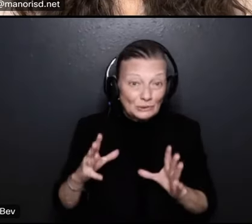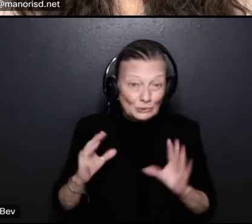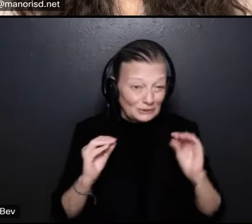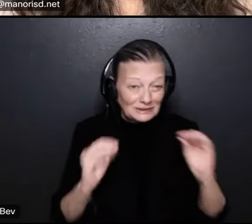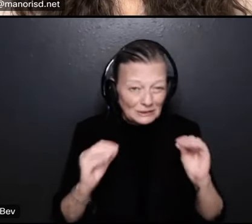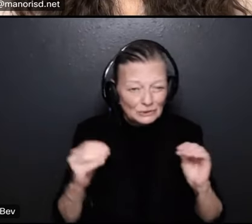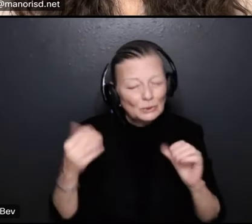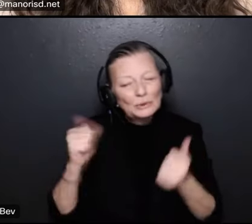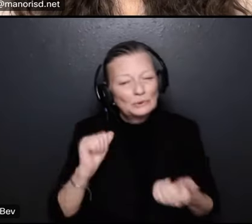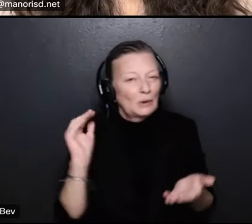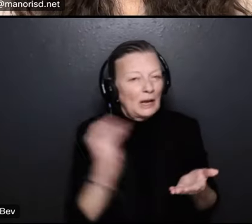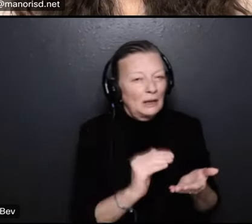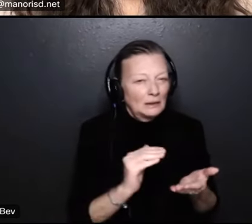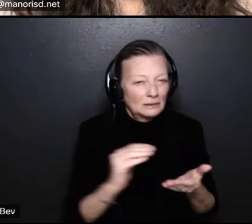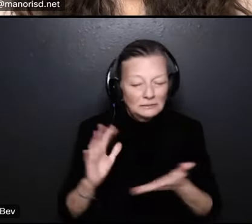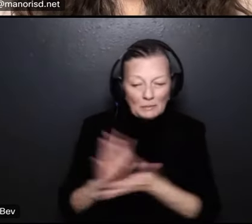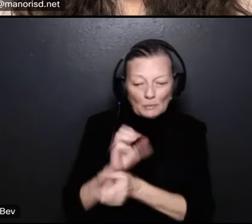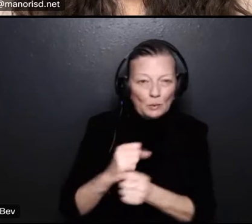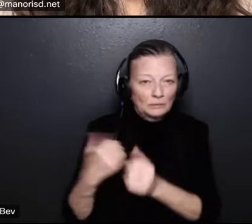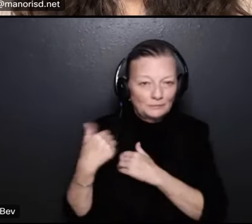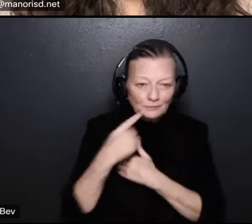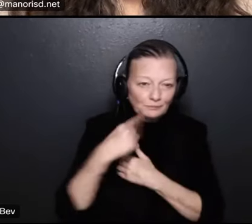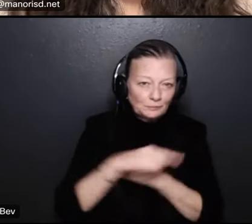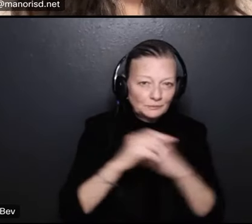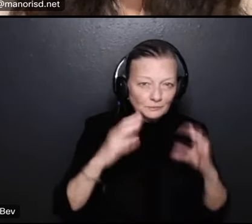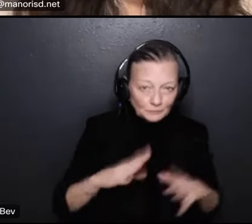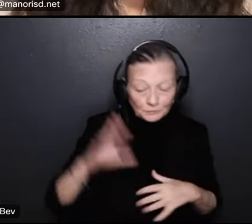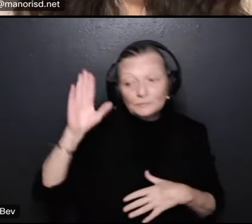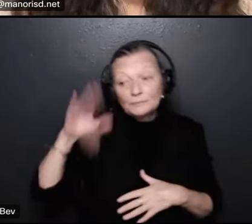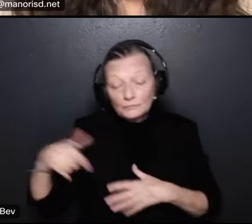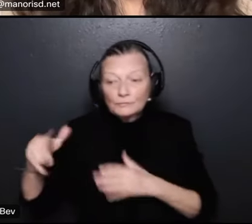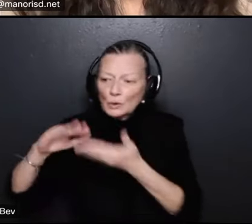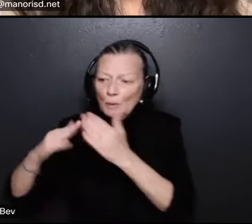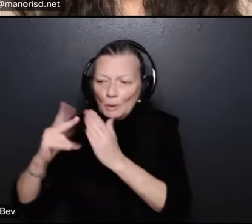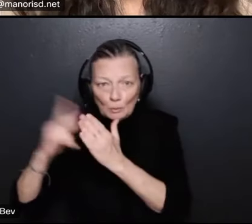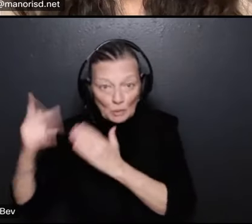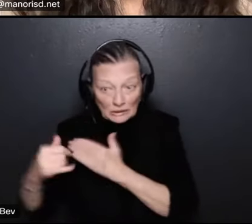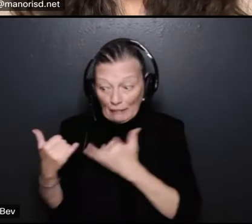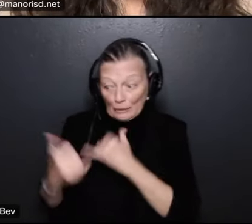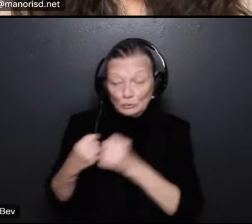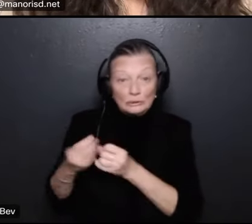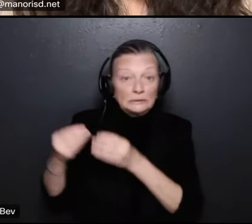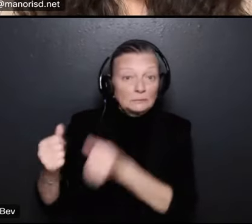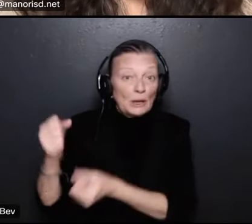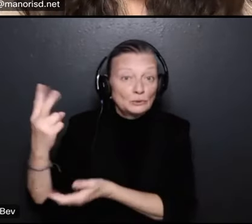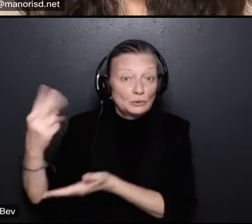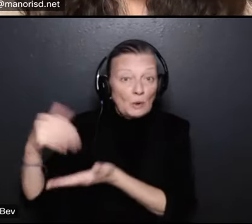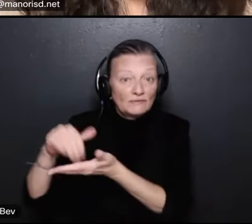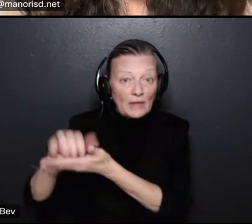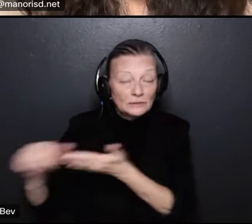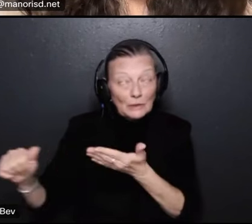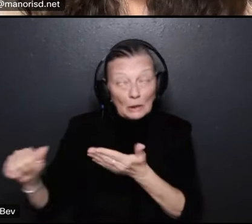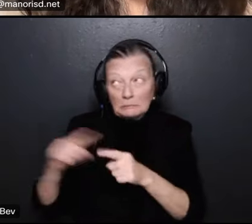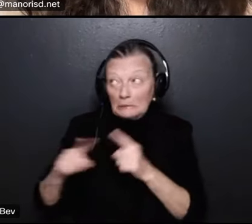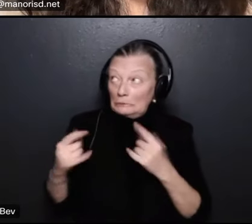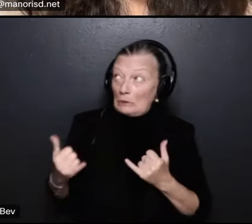money spent on community projects there was twelve thousand dollars spent this year i do not know off the top of